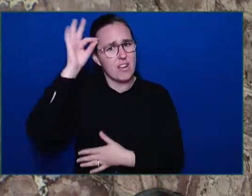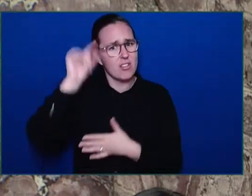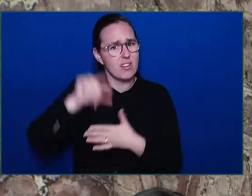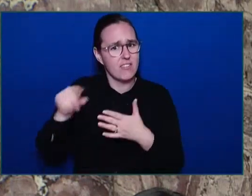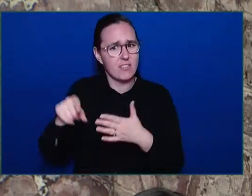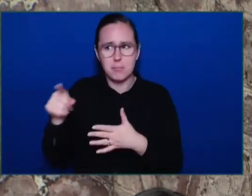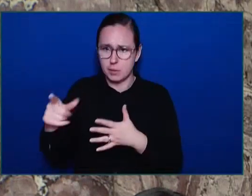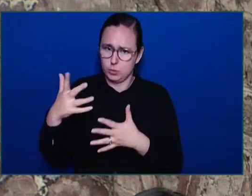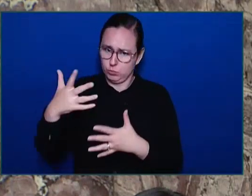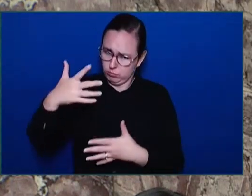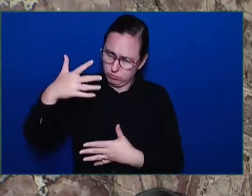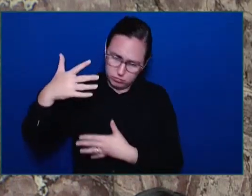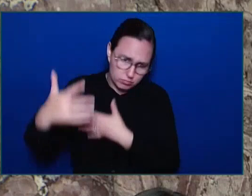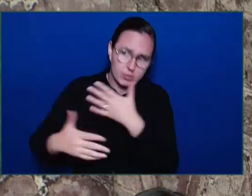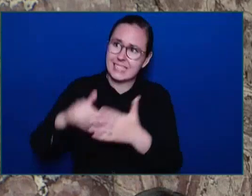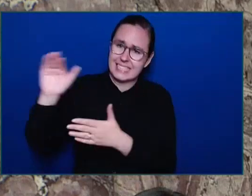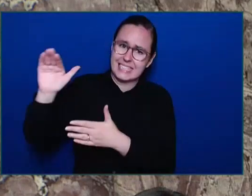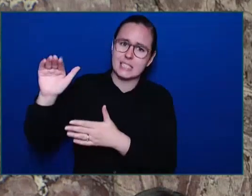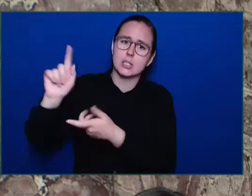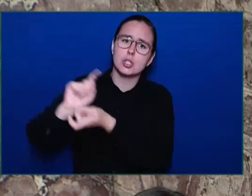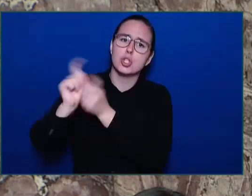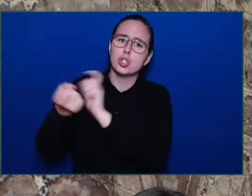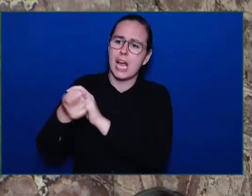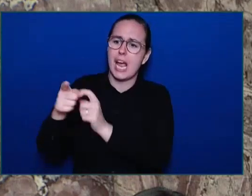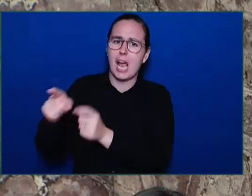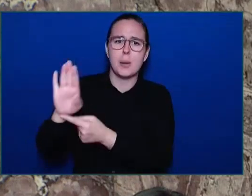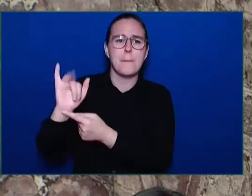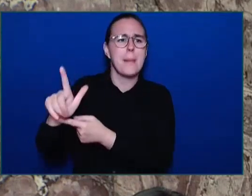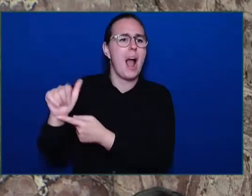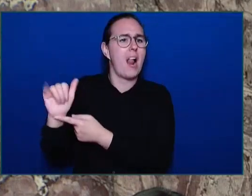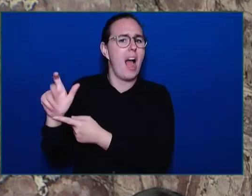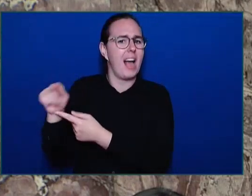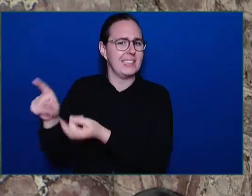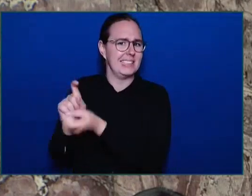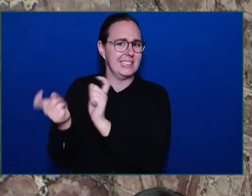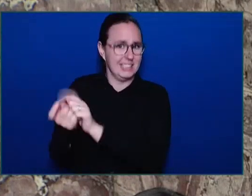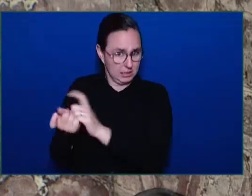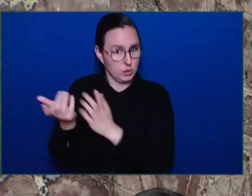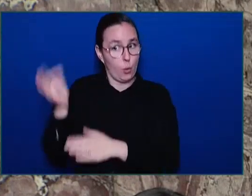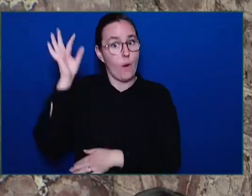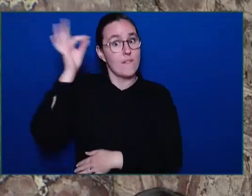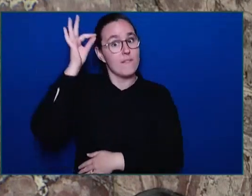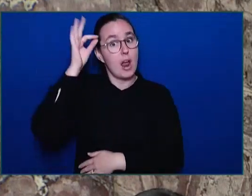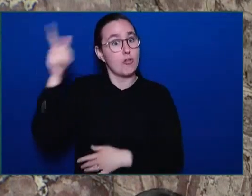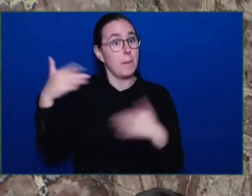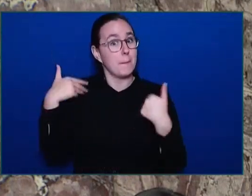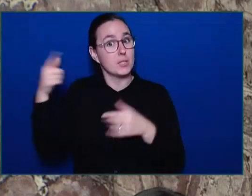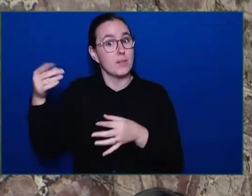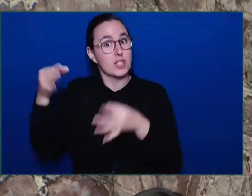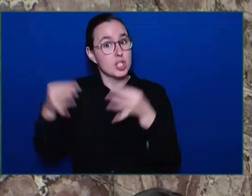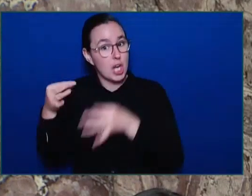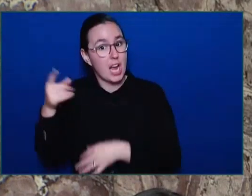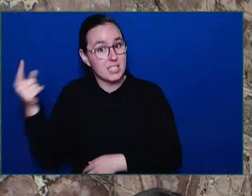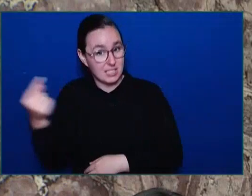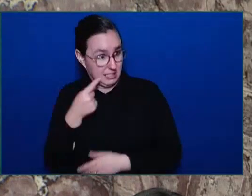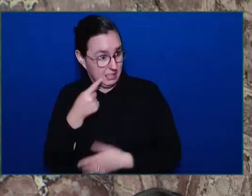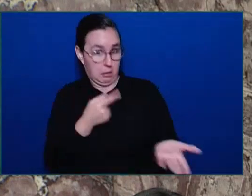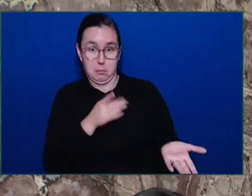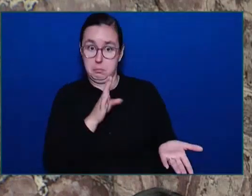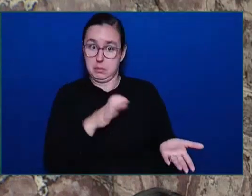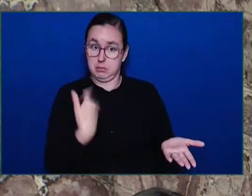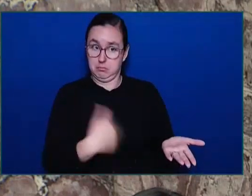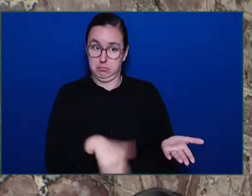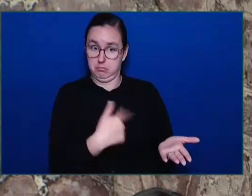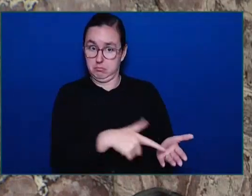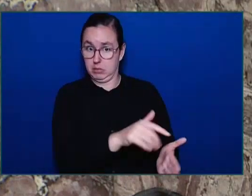Honourable Speaker. That's why the Federal Justice Minister said that British Columbia is taking a leadership role, Honourable Speaker. We have been working with local